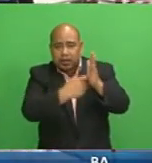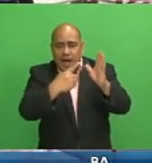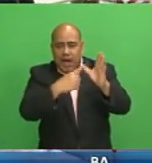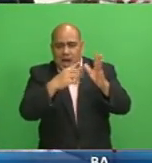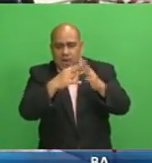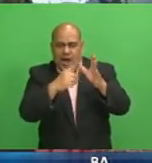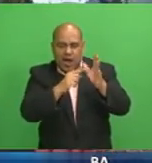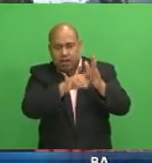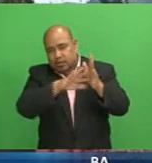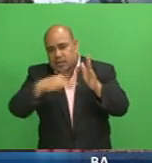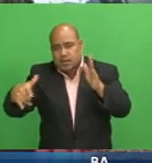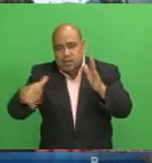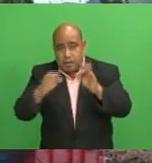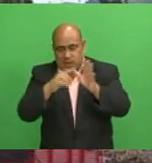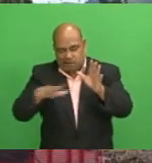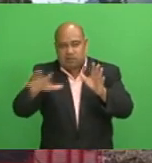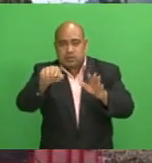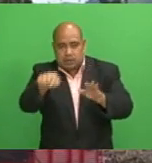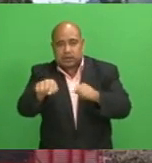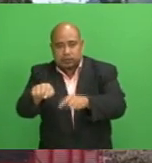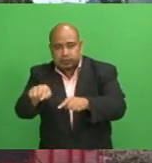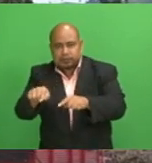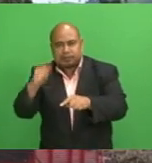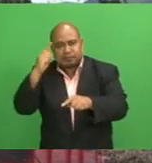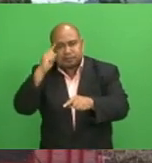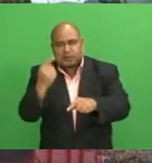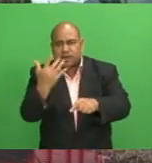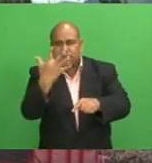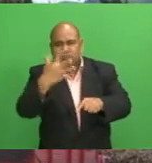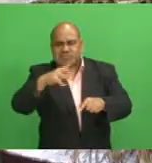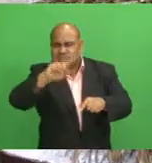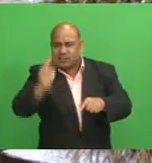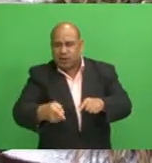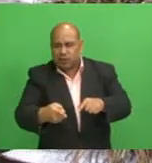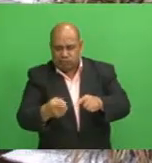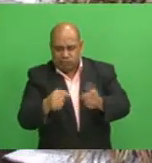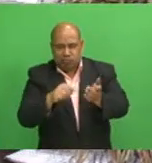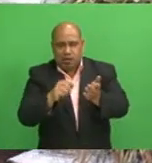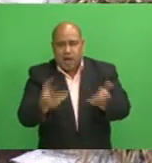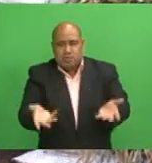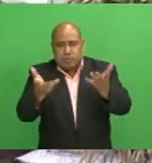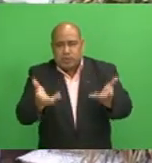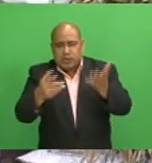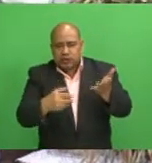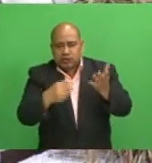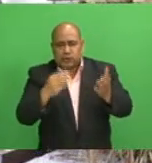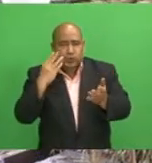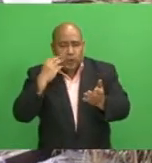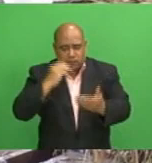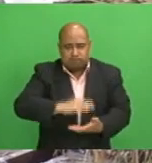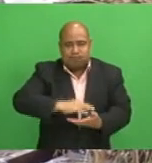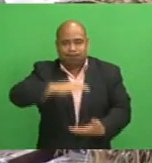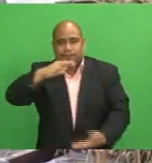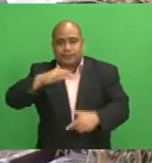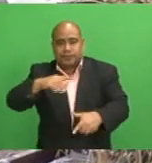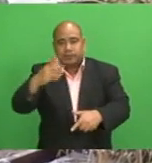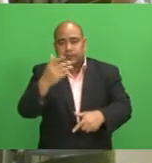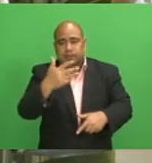,295 tons of sugar, which is an increase of 20% from last season.